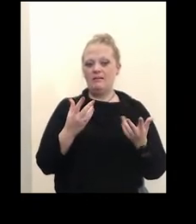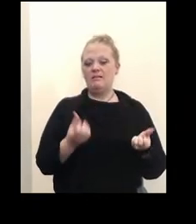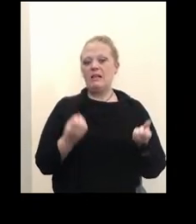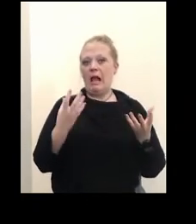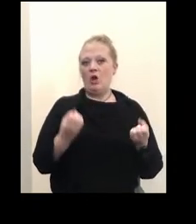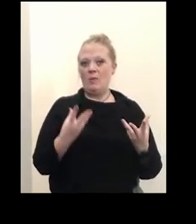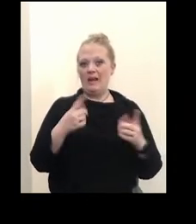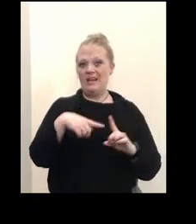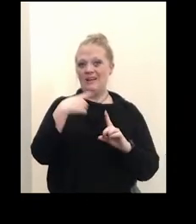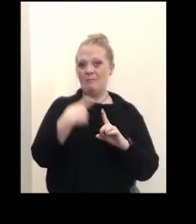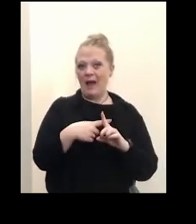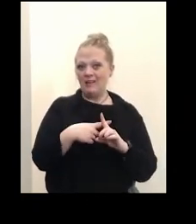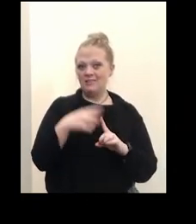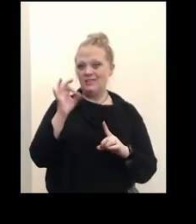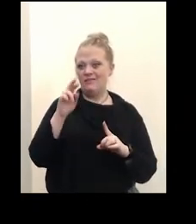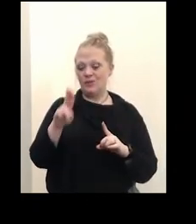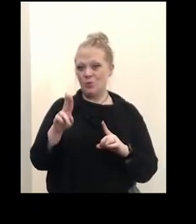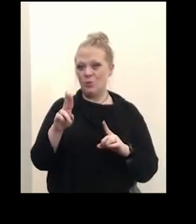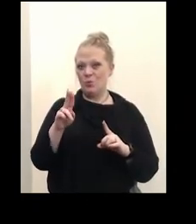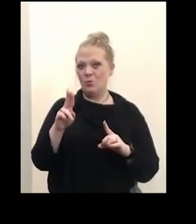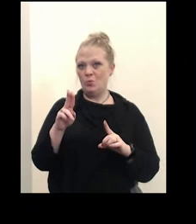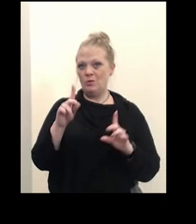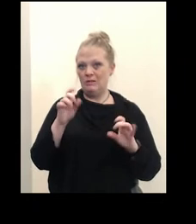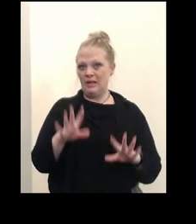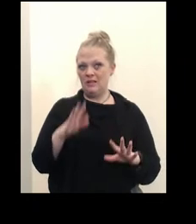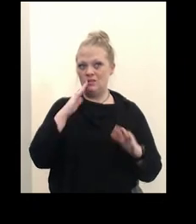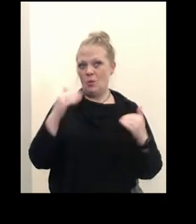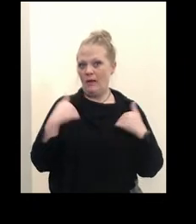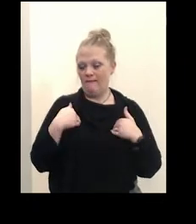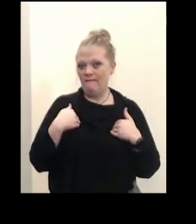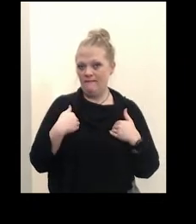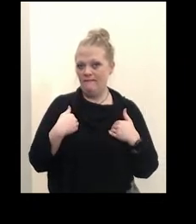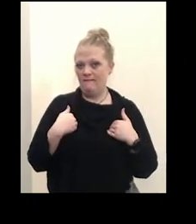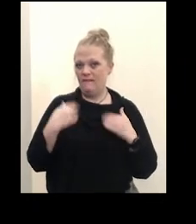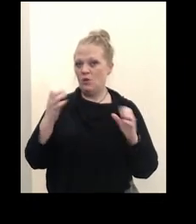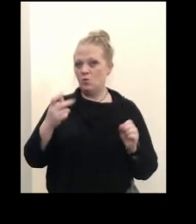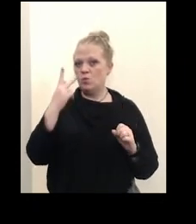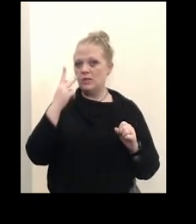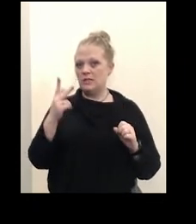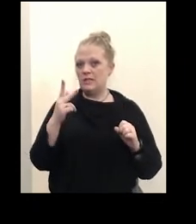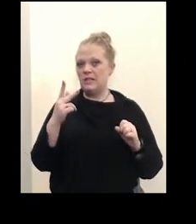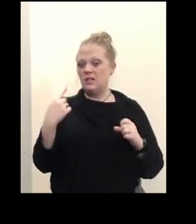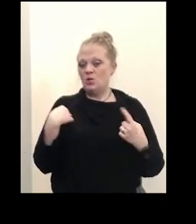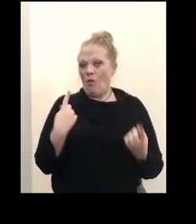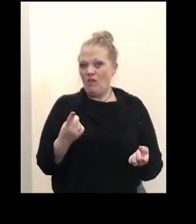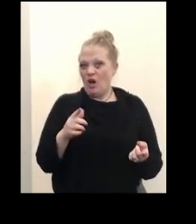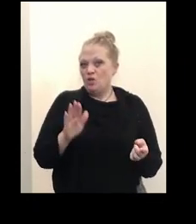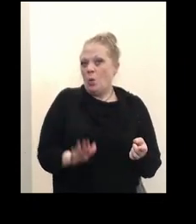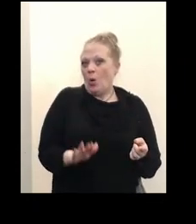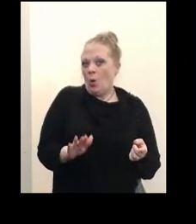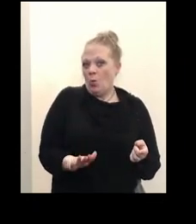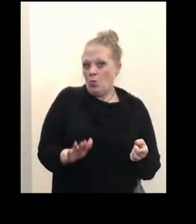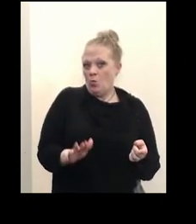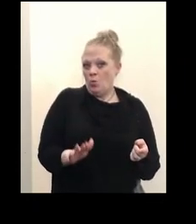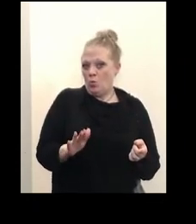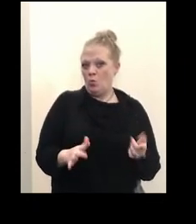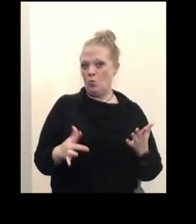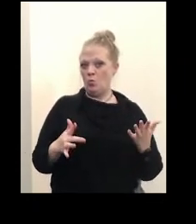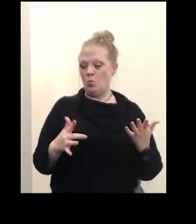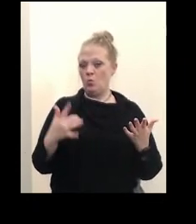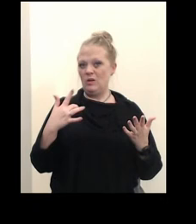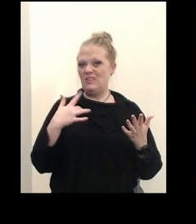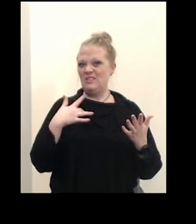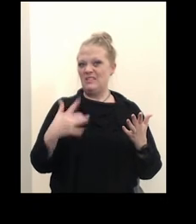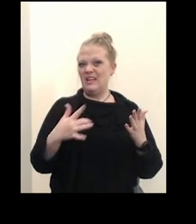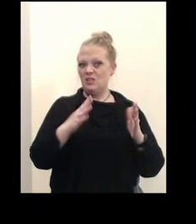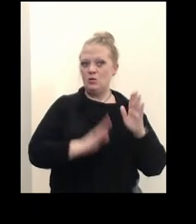tests in new york state uh so far so you can see that the number is low um you know flu we usually peak in flu season at the end of